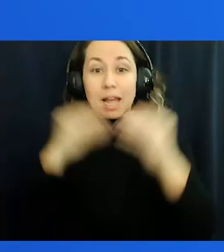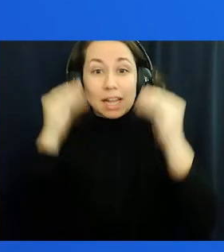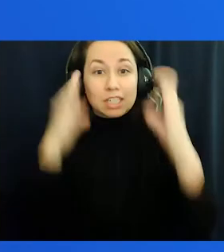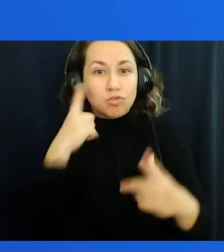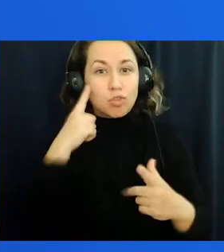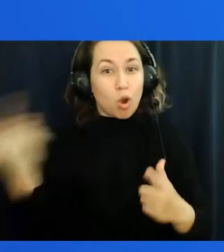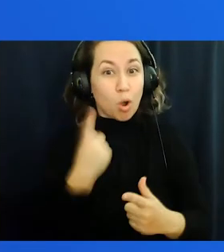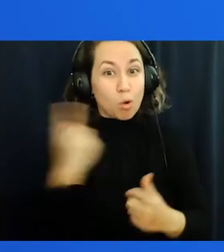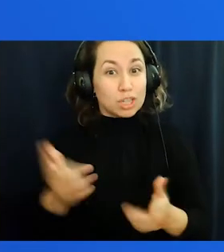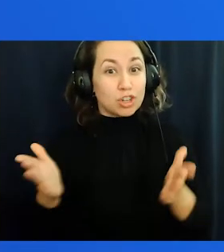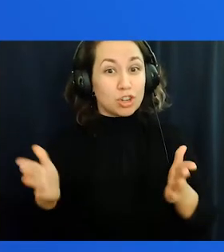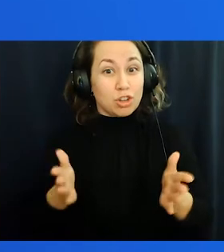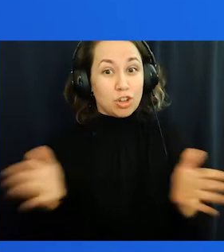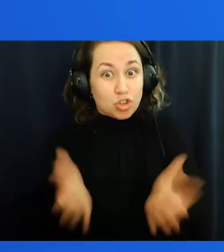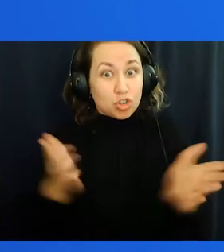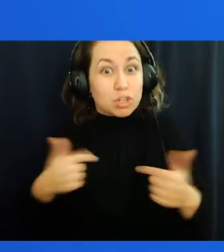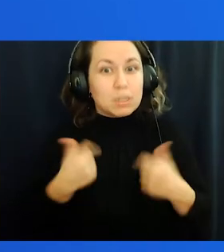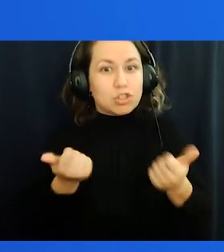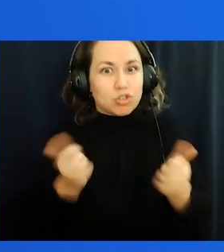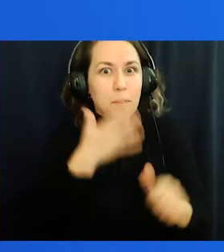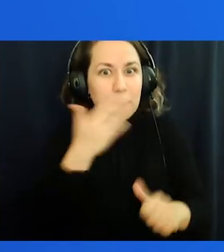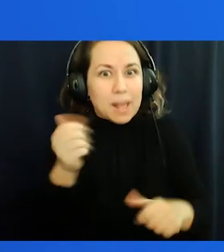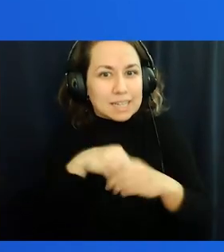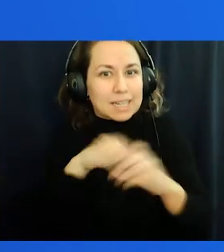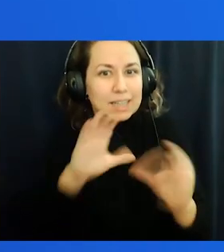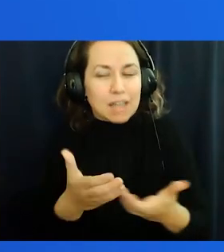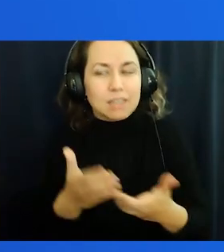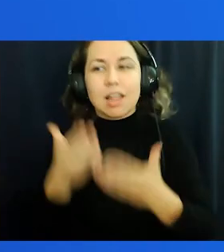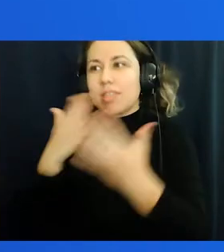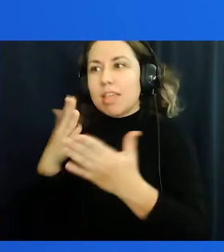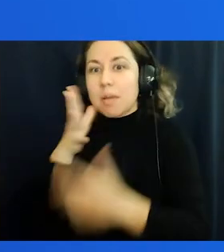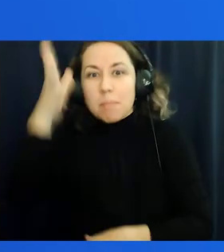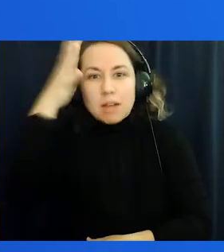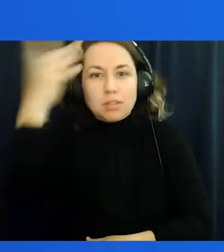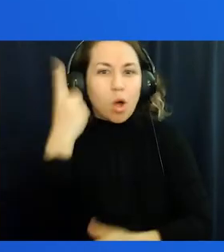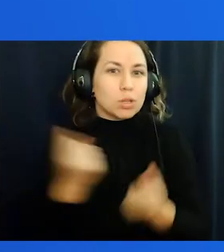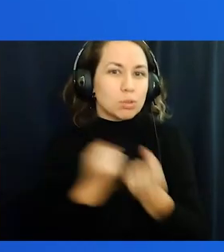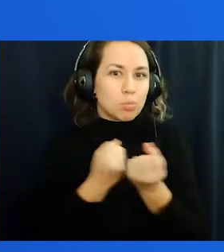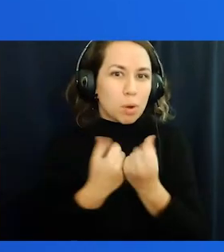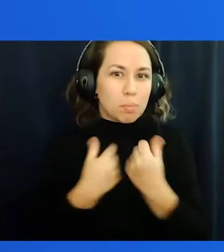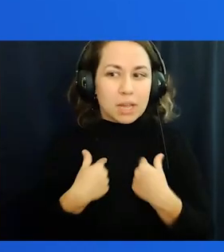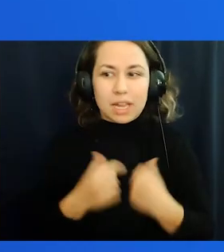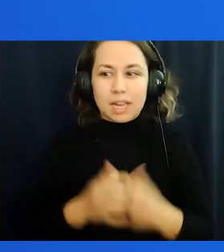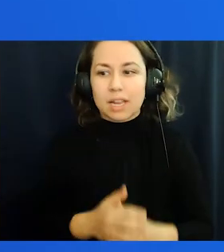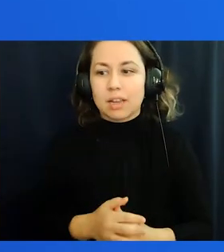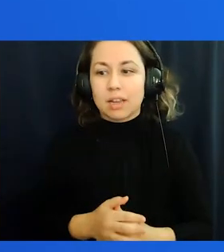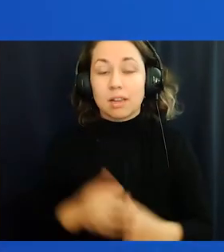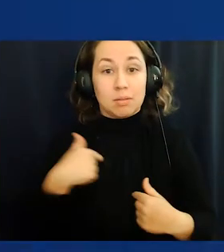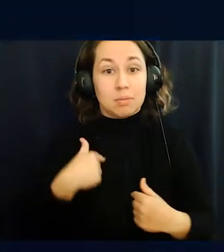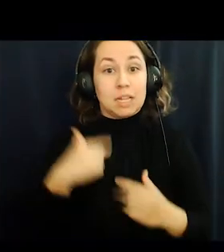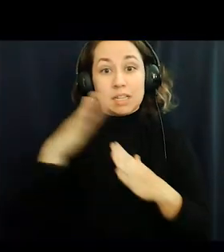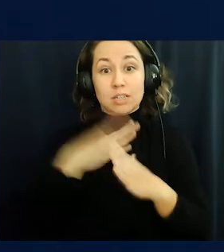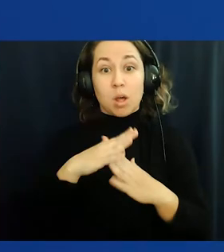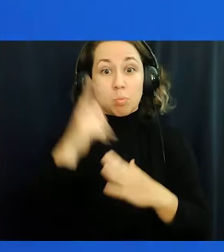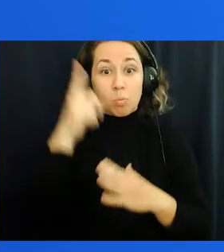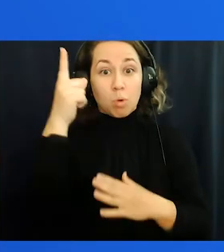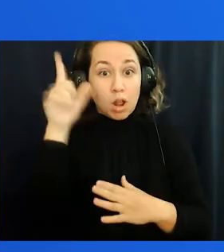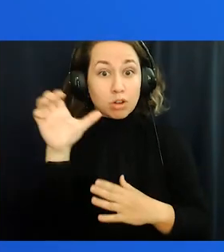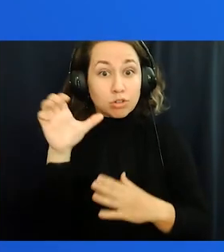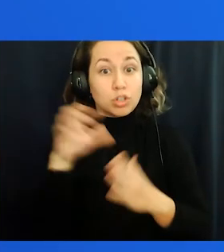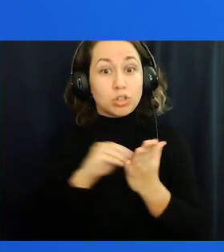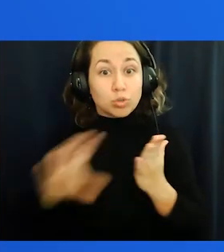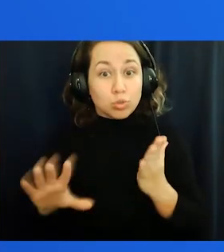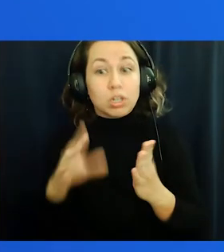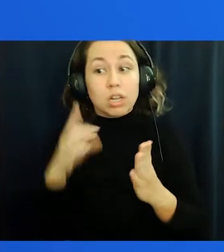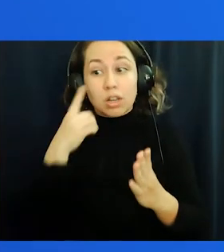want to thank my teachers for always encouraging me to try my best in class and I want to thank my parents for always supporting me at home. Being a